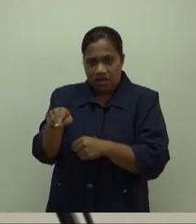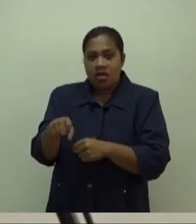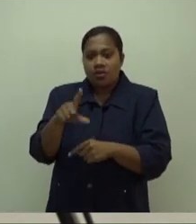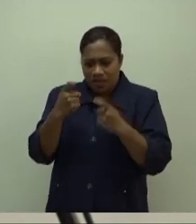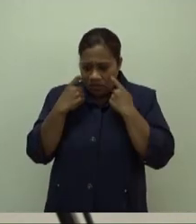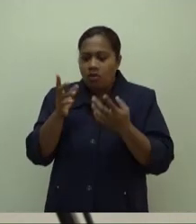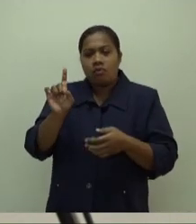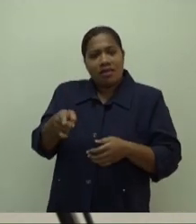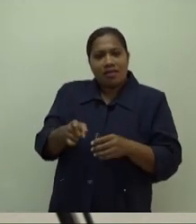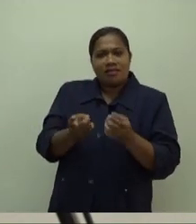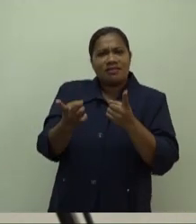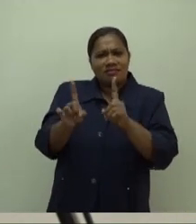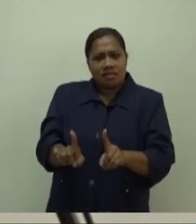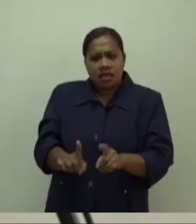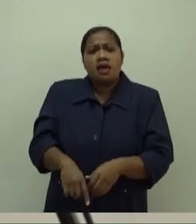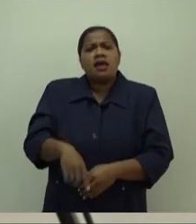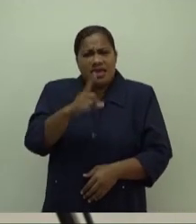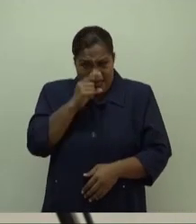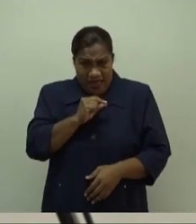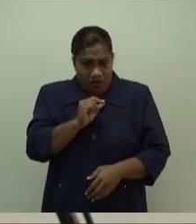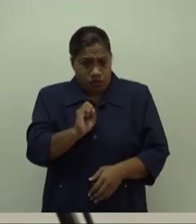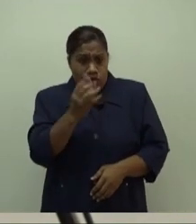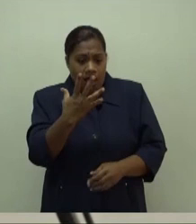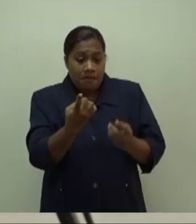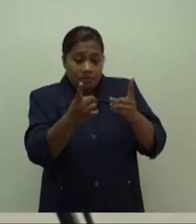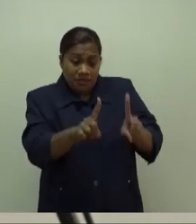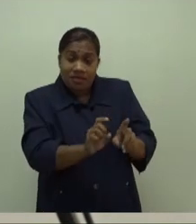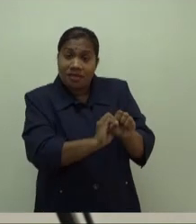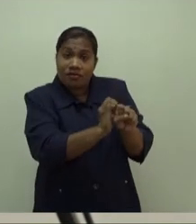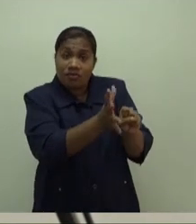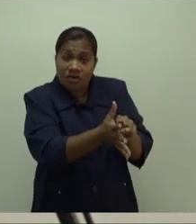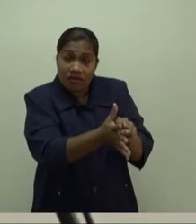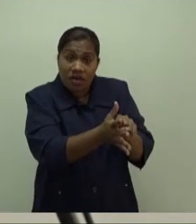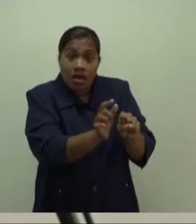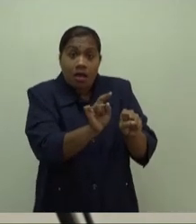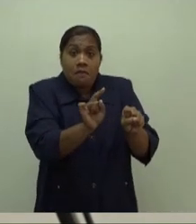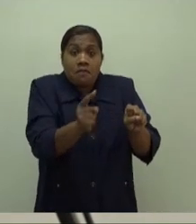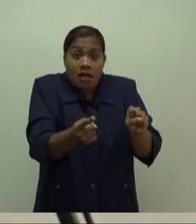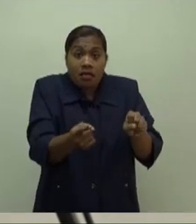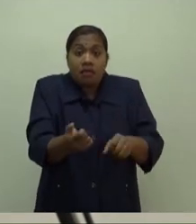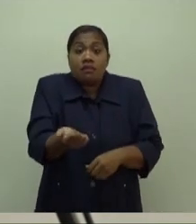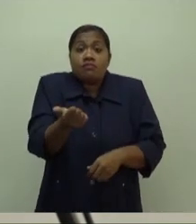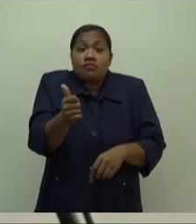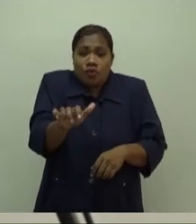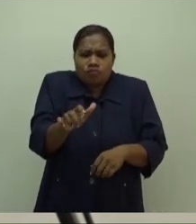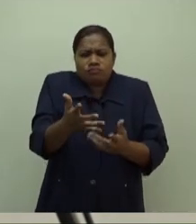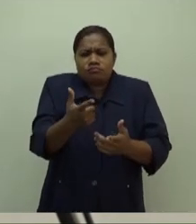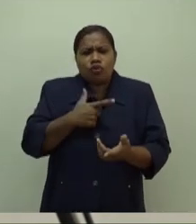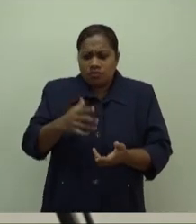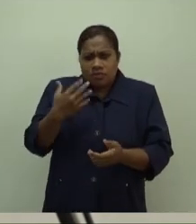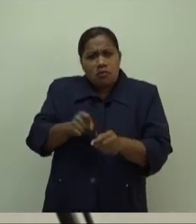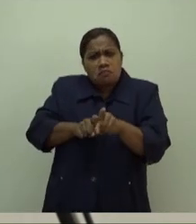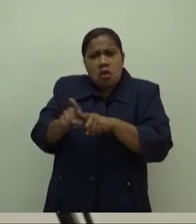It may be that someone died with COVID but not from it. But because most of the deaths have occurred at home, it has